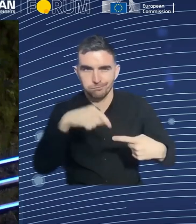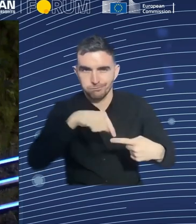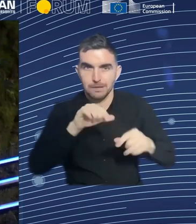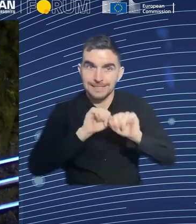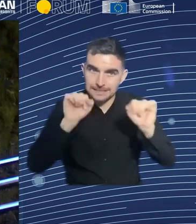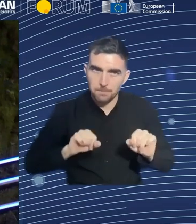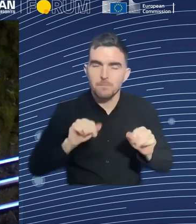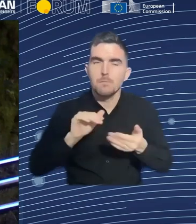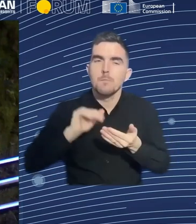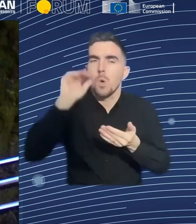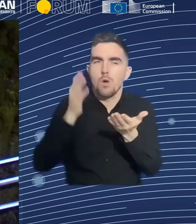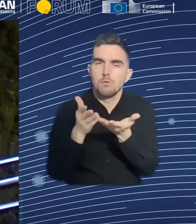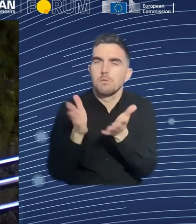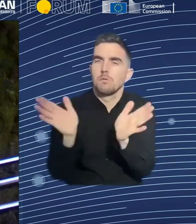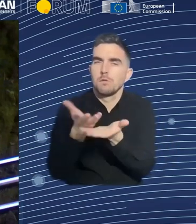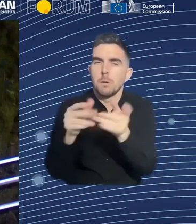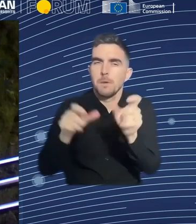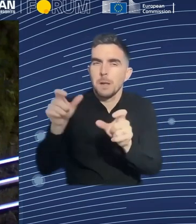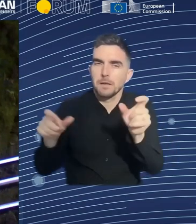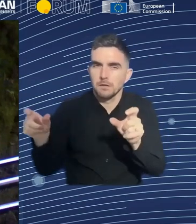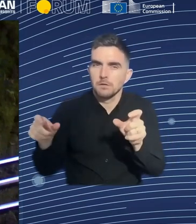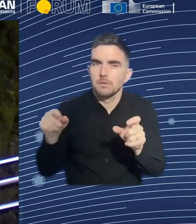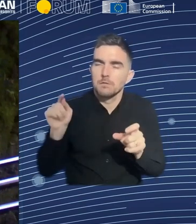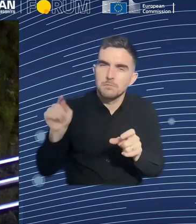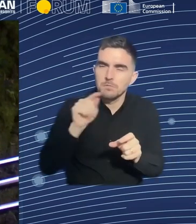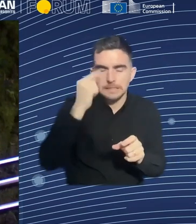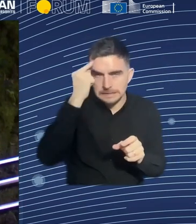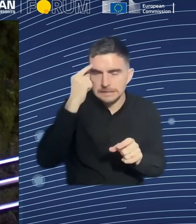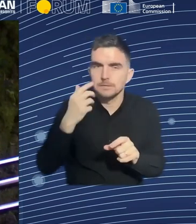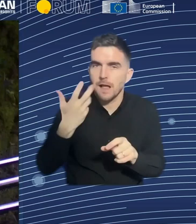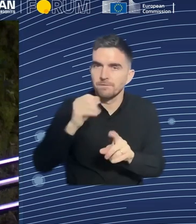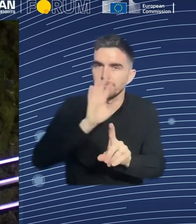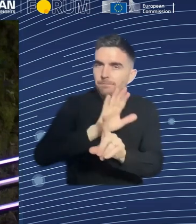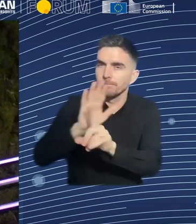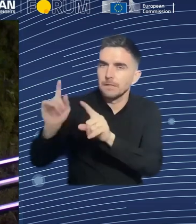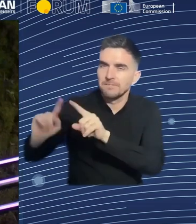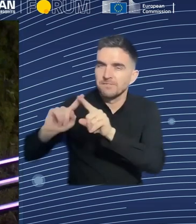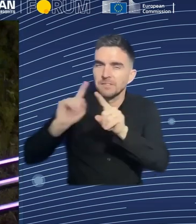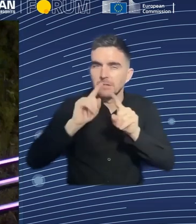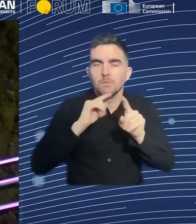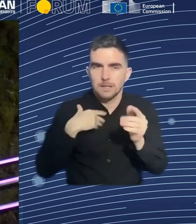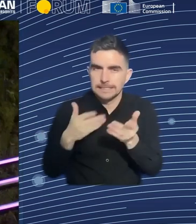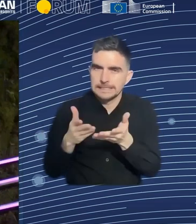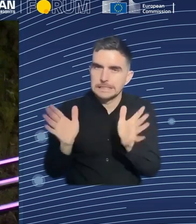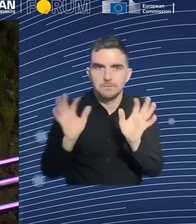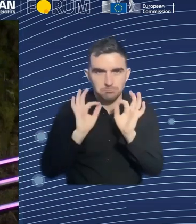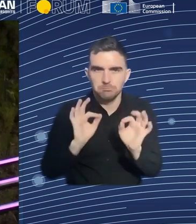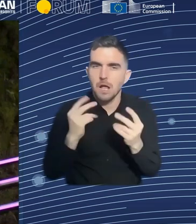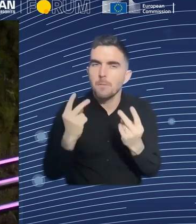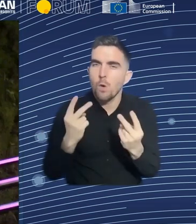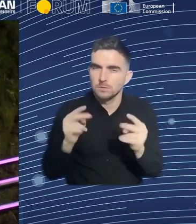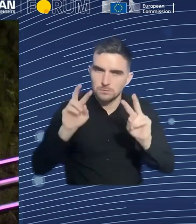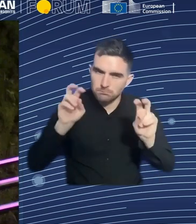topic to look for a diverse team. It's a challenge. As a woman in